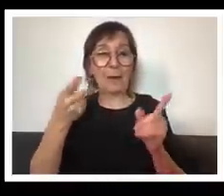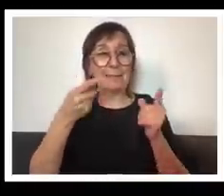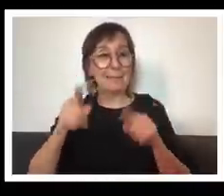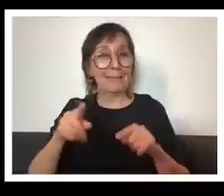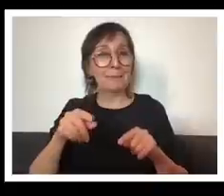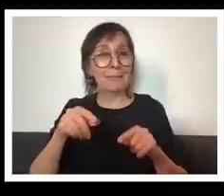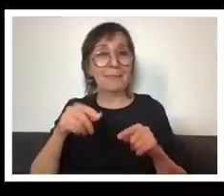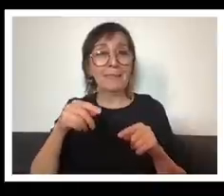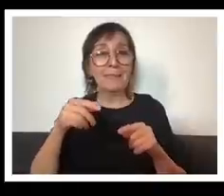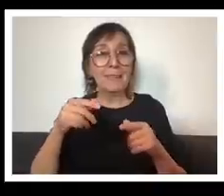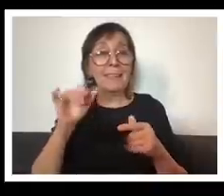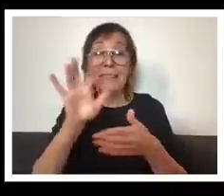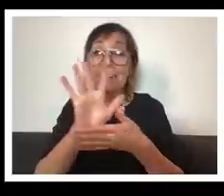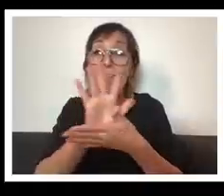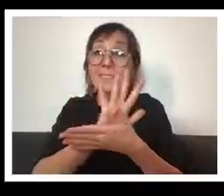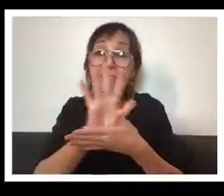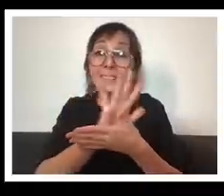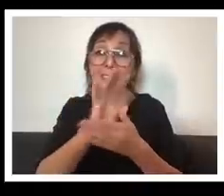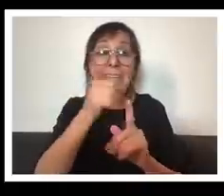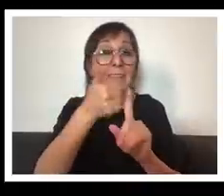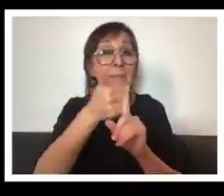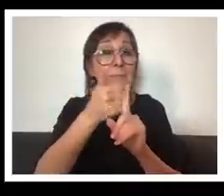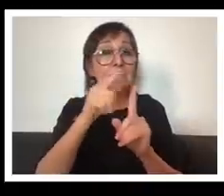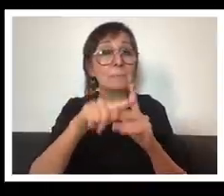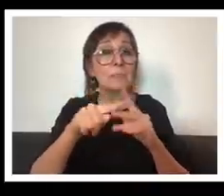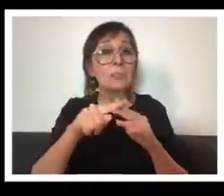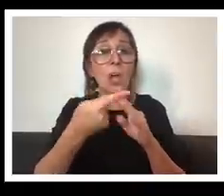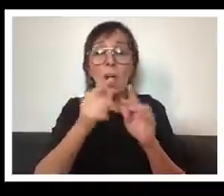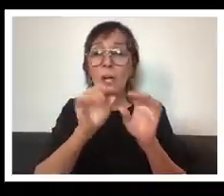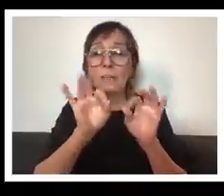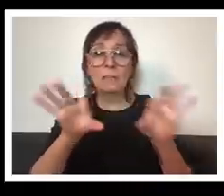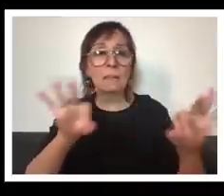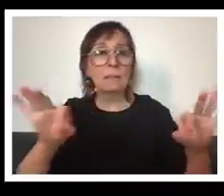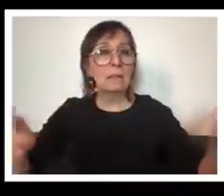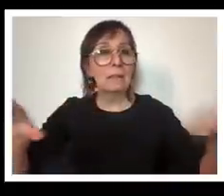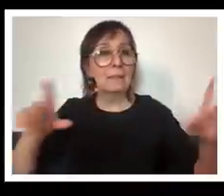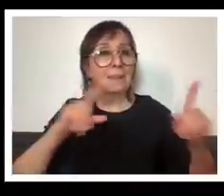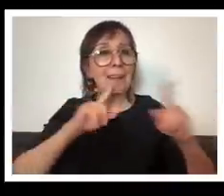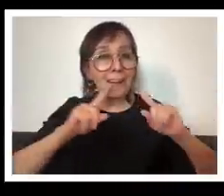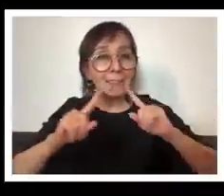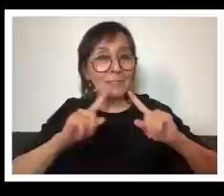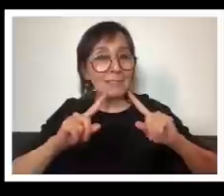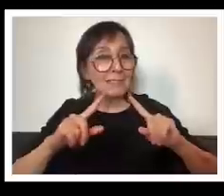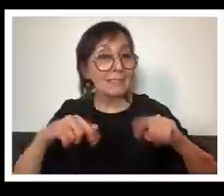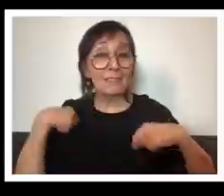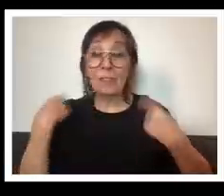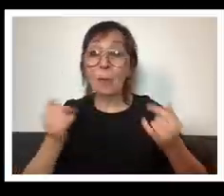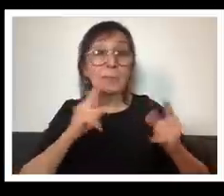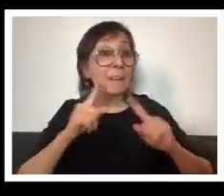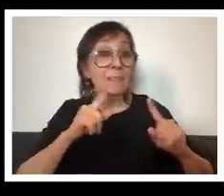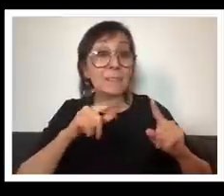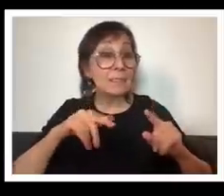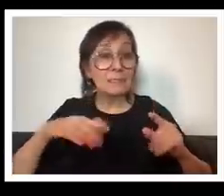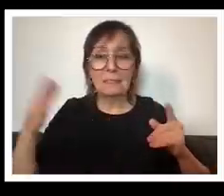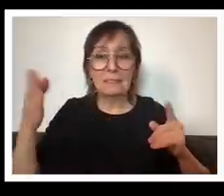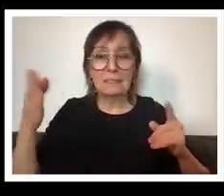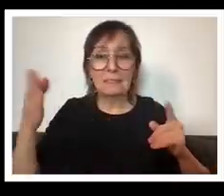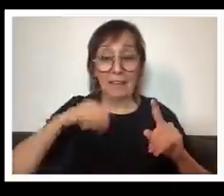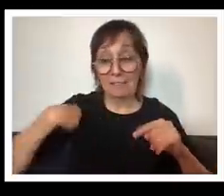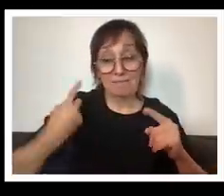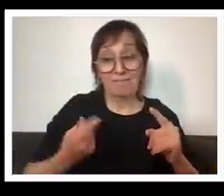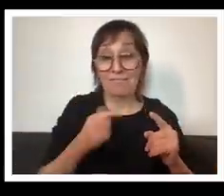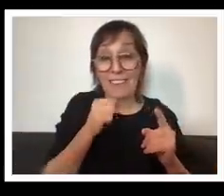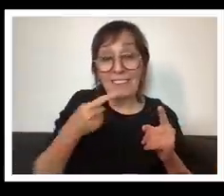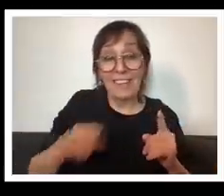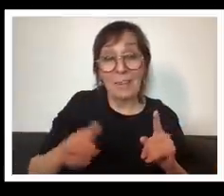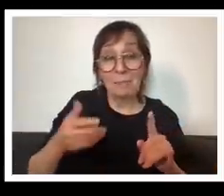you know the film is really sparking conversations that uh for the most part haven't been happening and